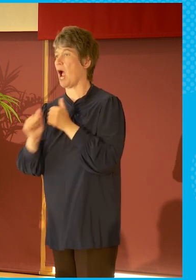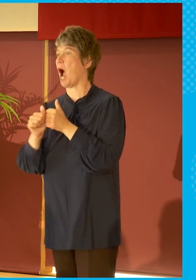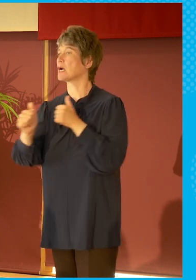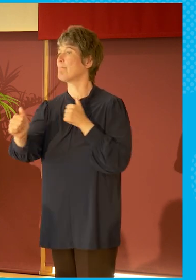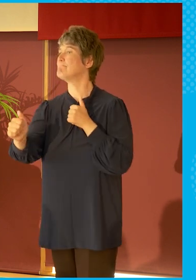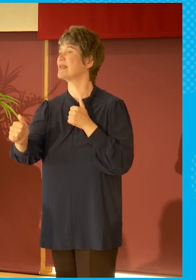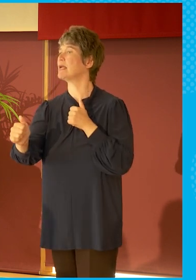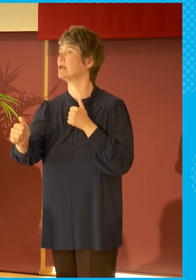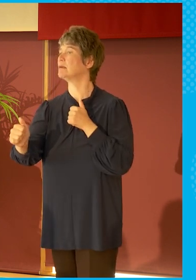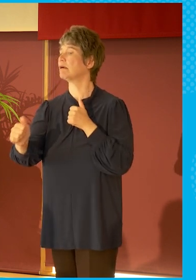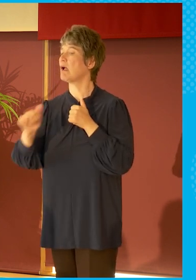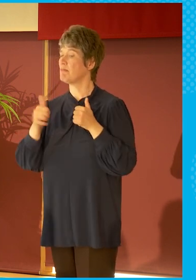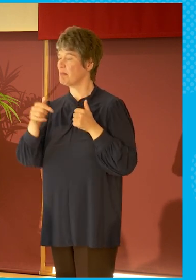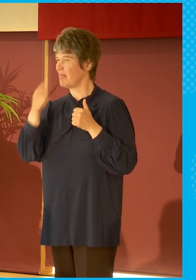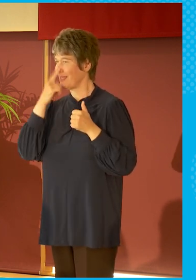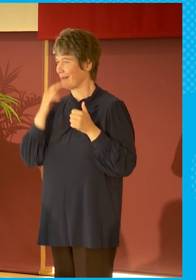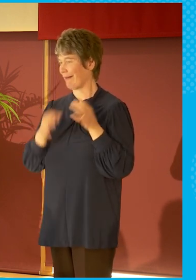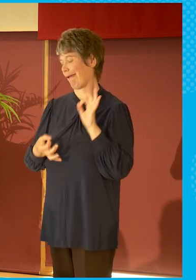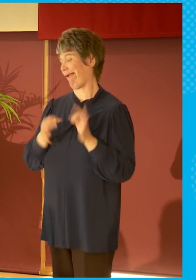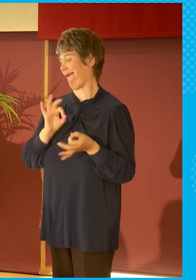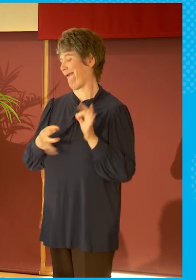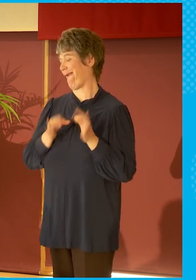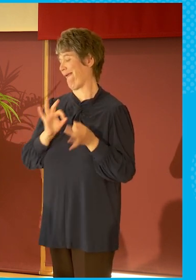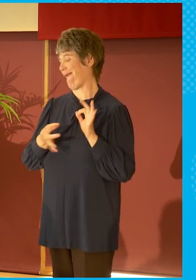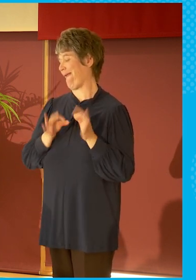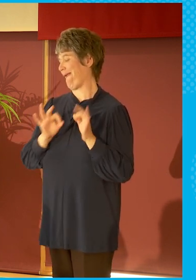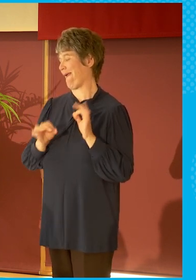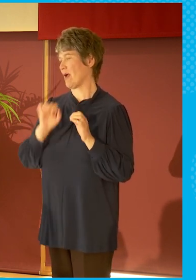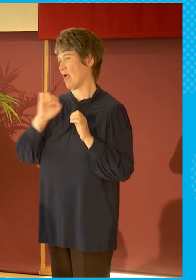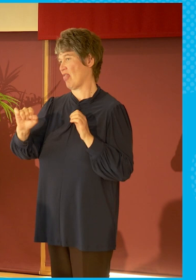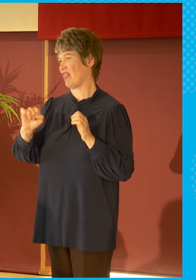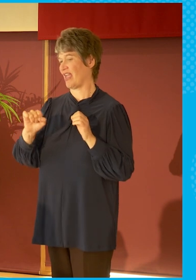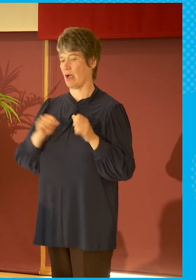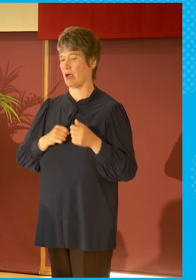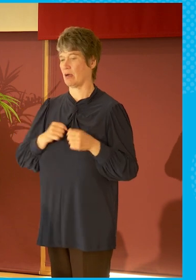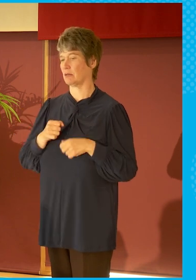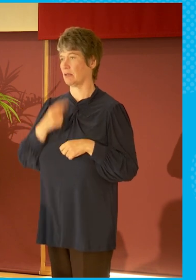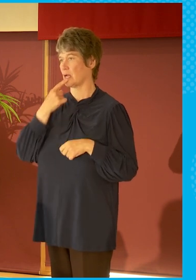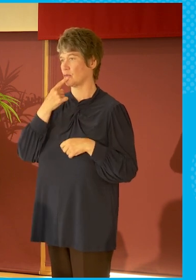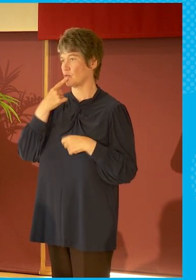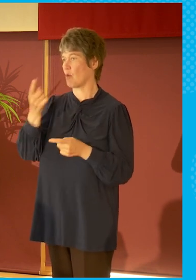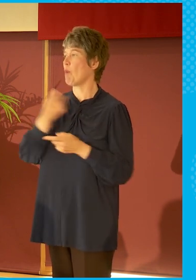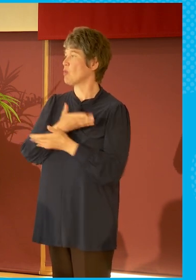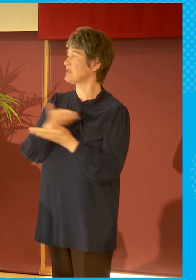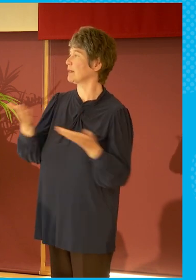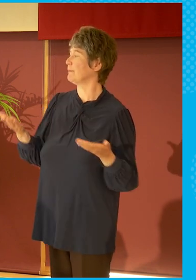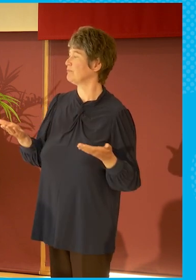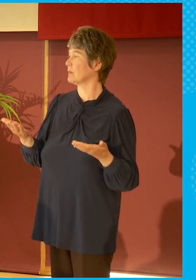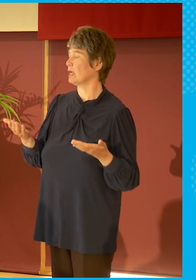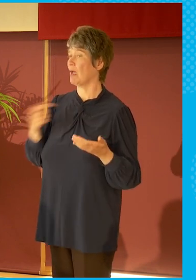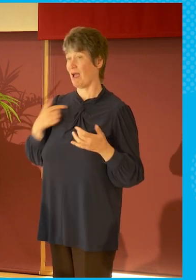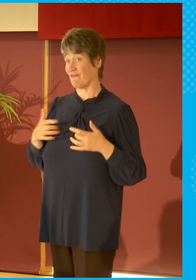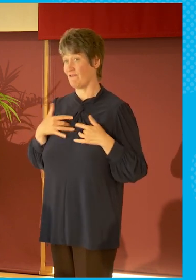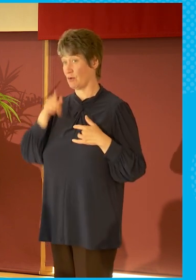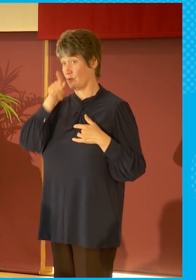they can skew the interests of their reporting. So I think you've really touched on something